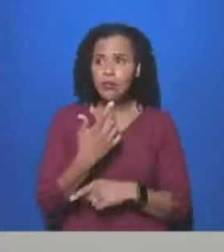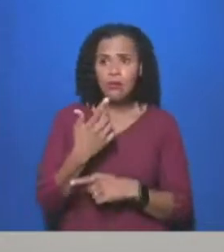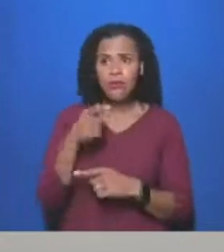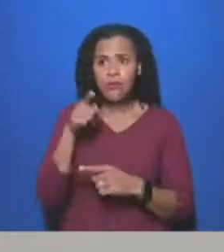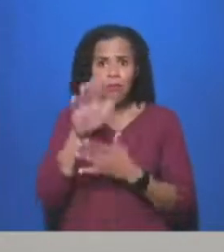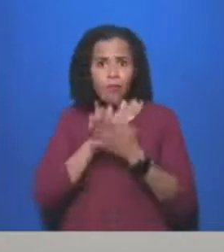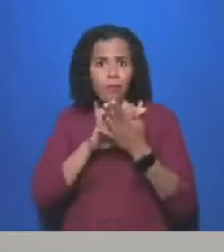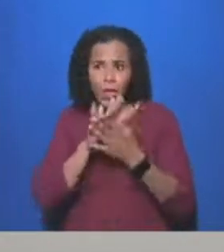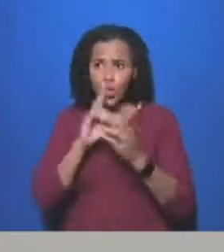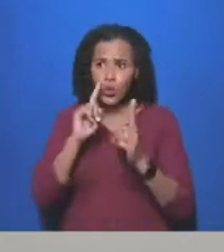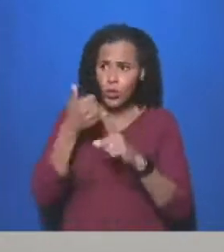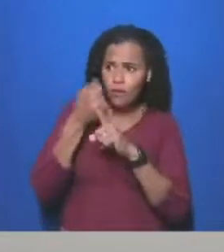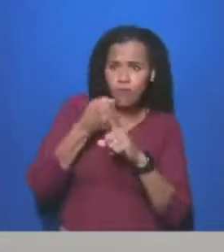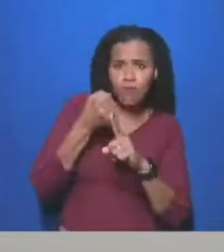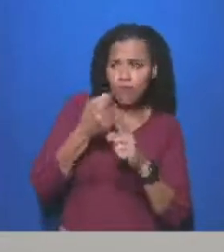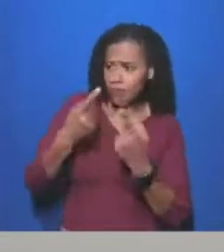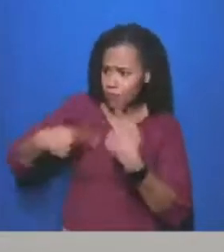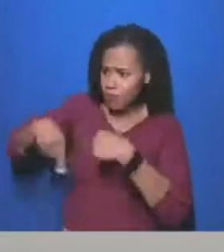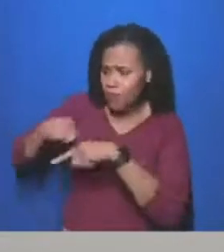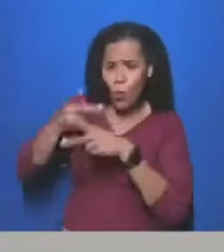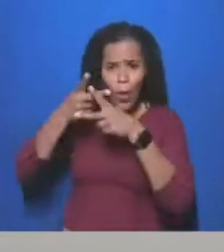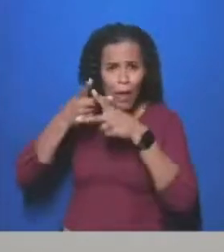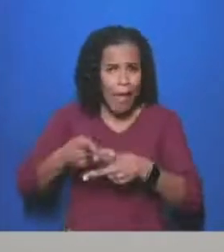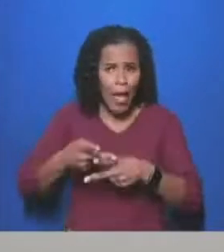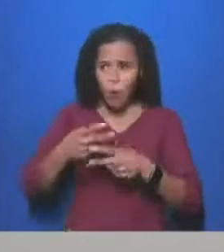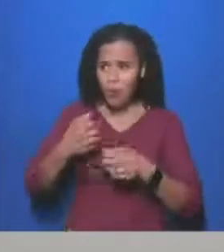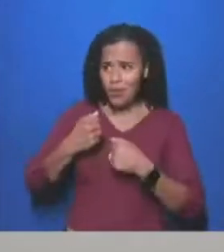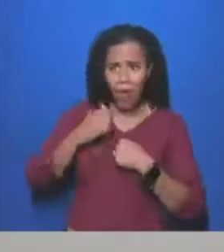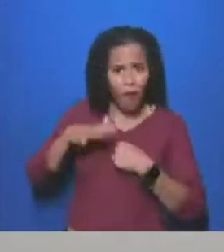those who care for them. Please support this motion. I second.